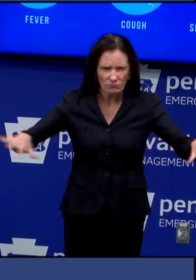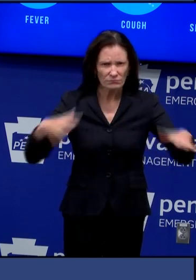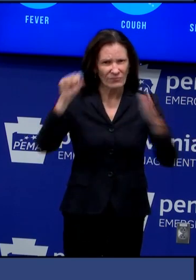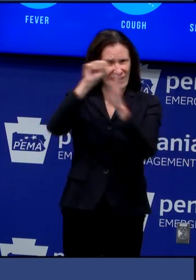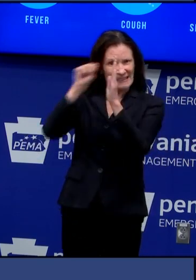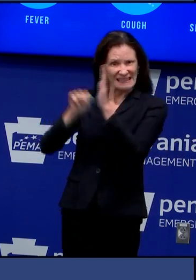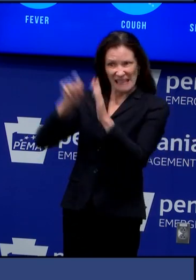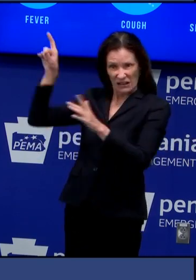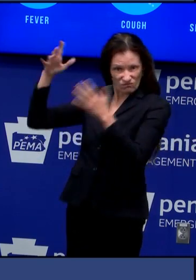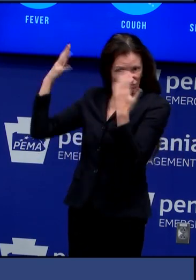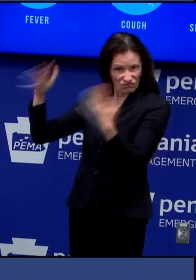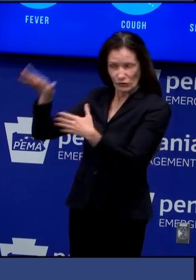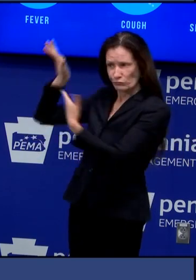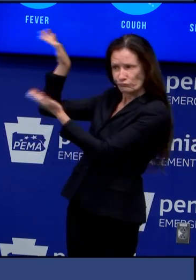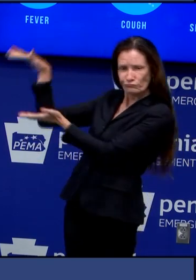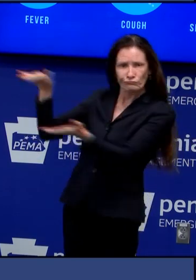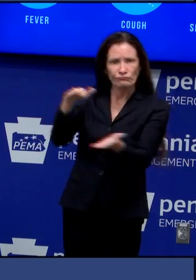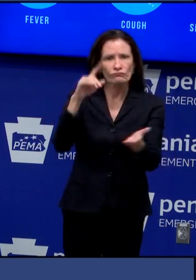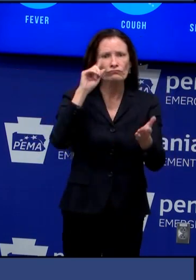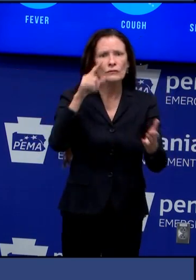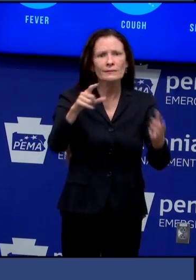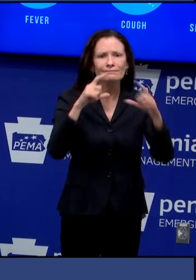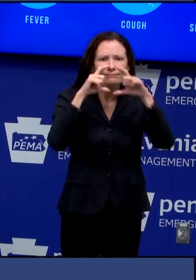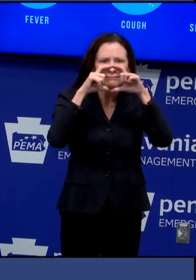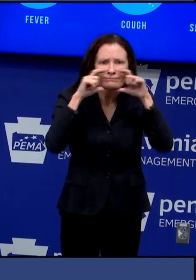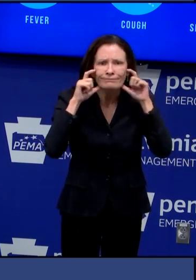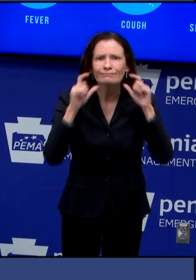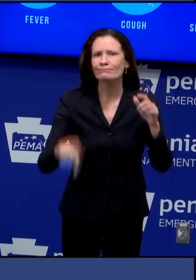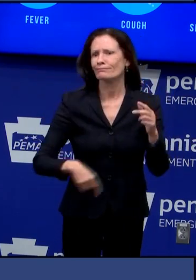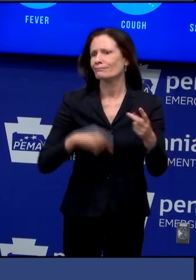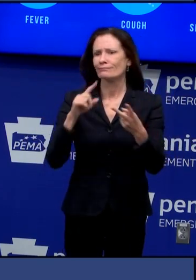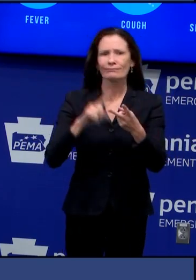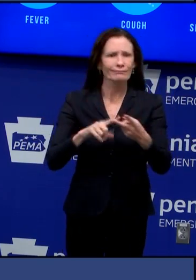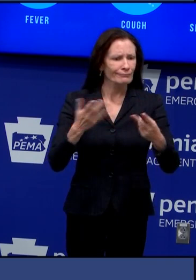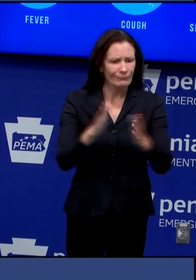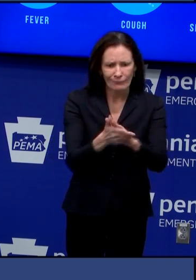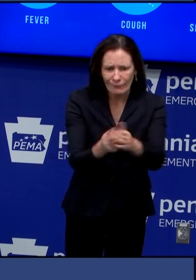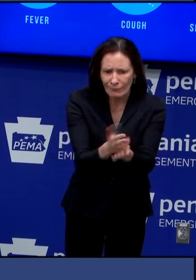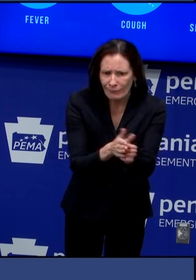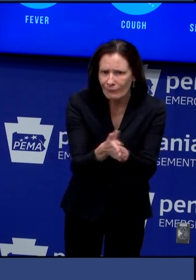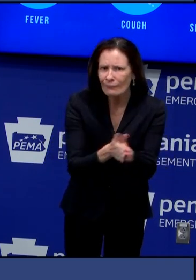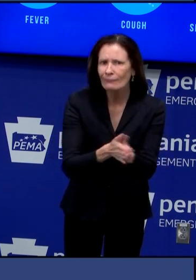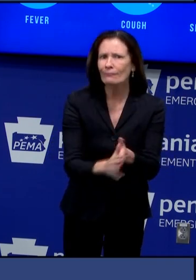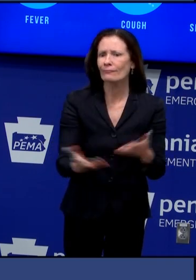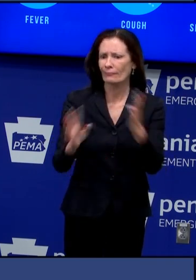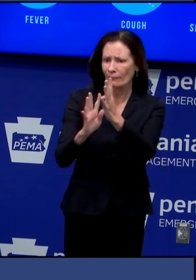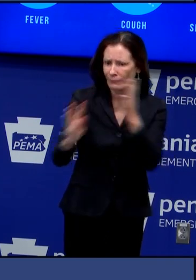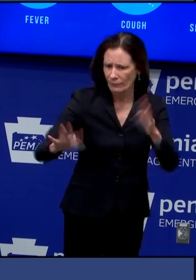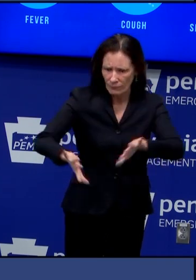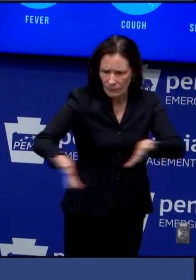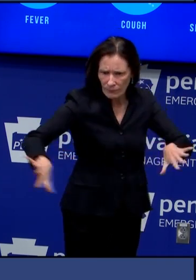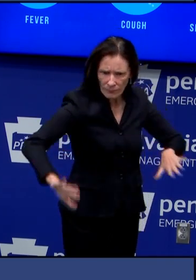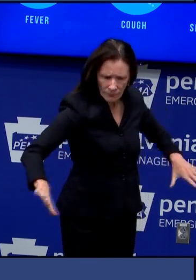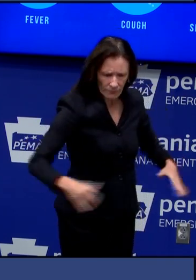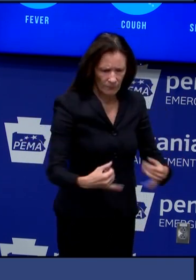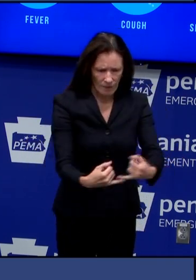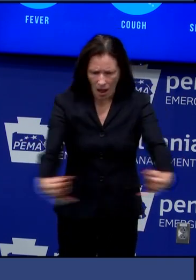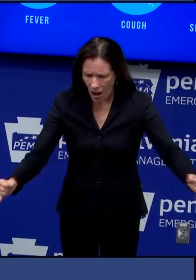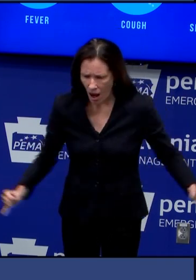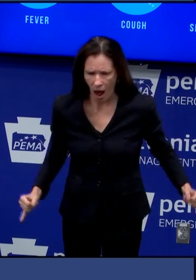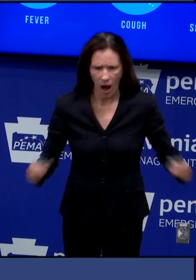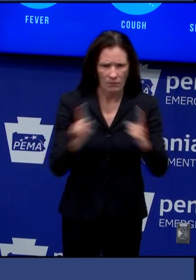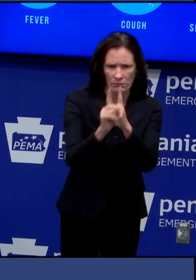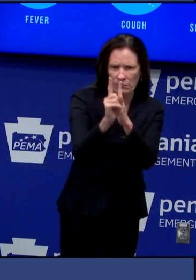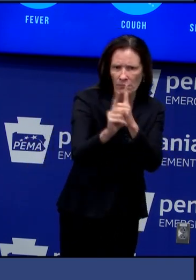how to conduct elections safely any Pennsylvanian who is unsure of their voting location registration status